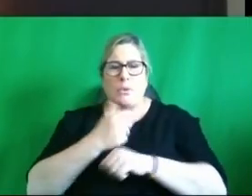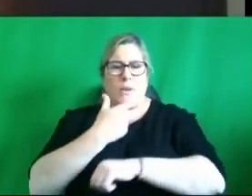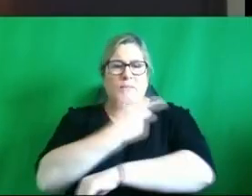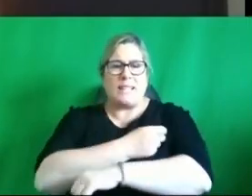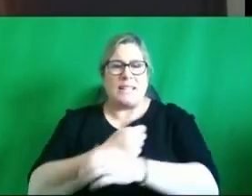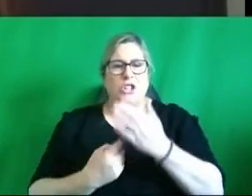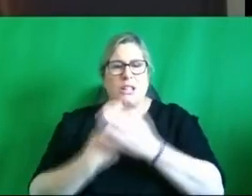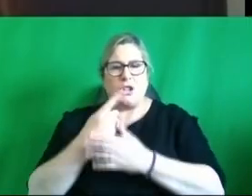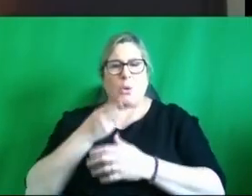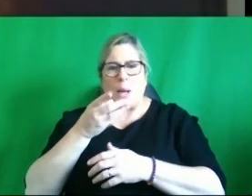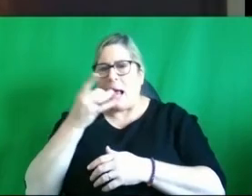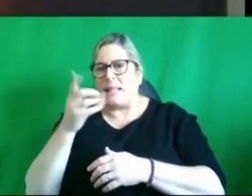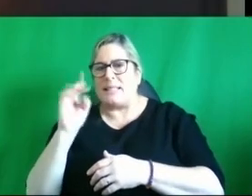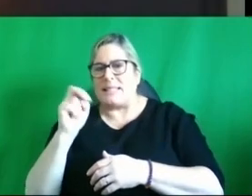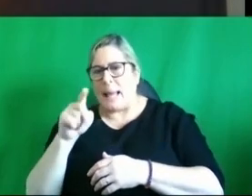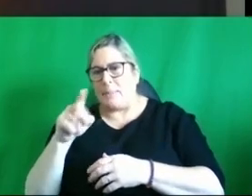and uh supporting